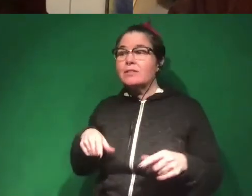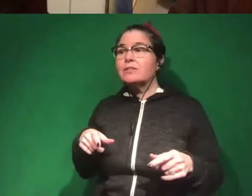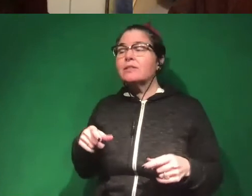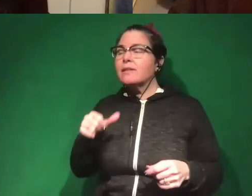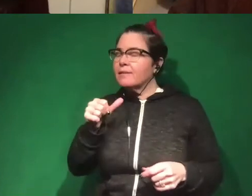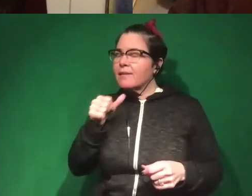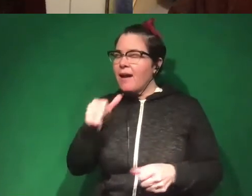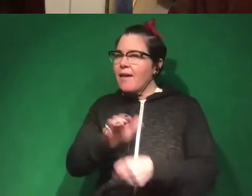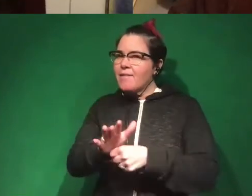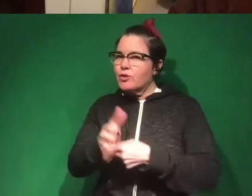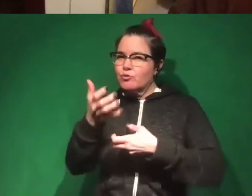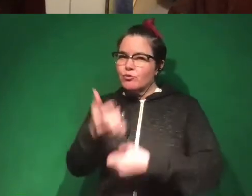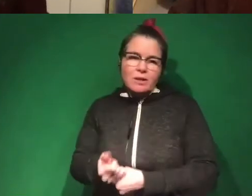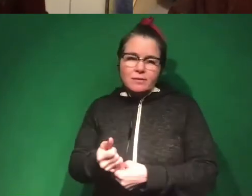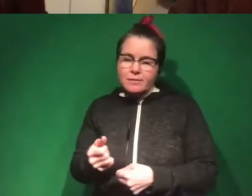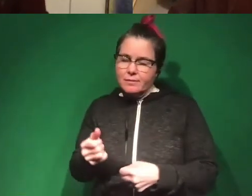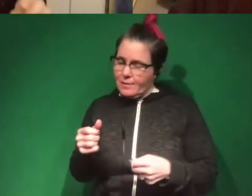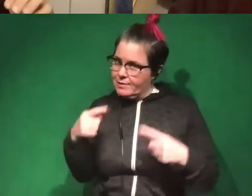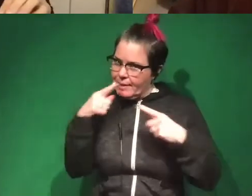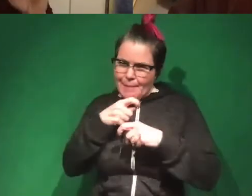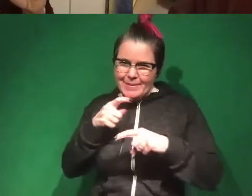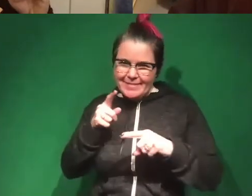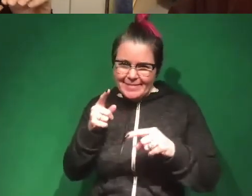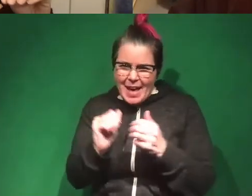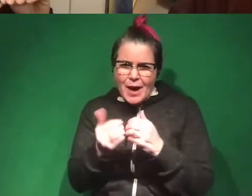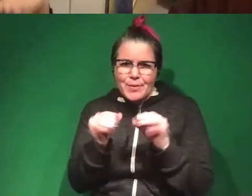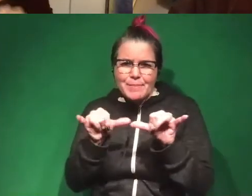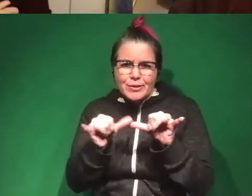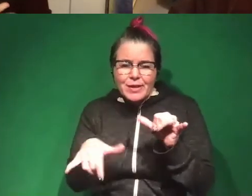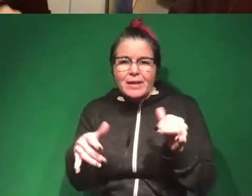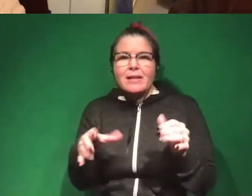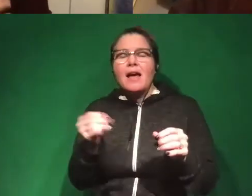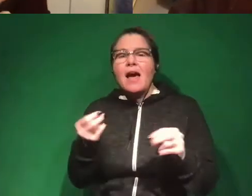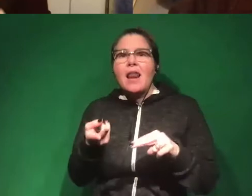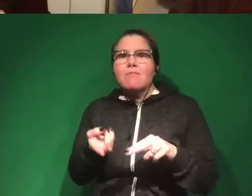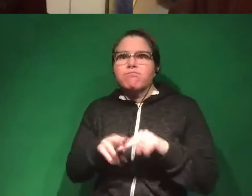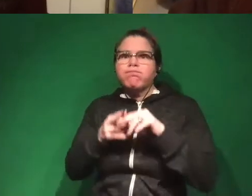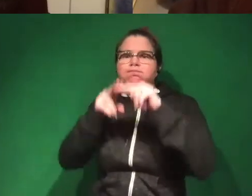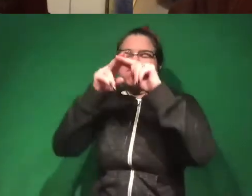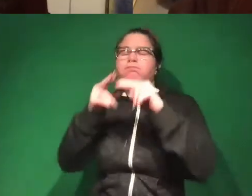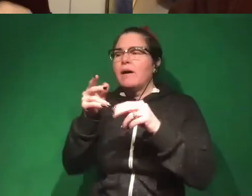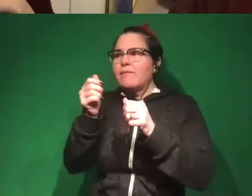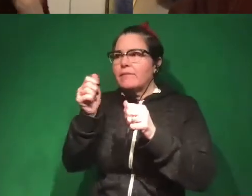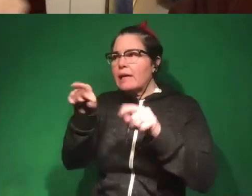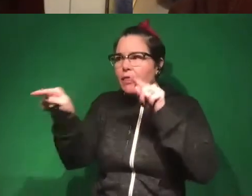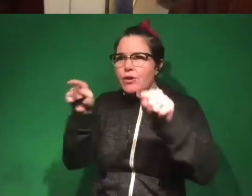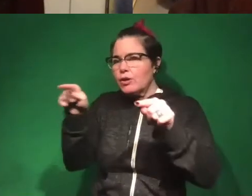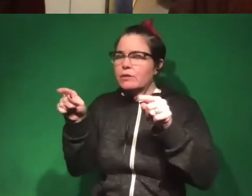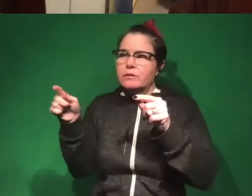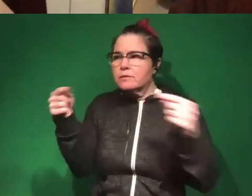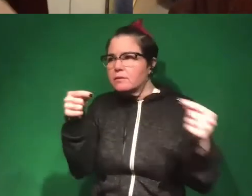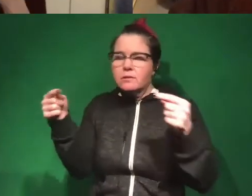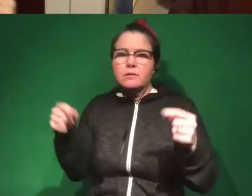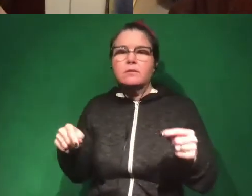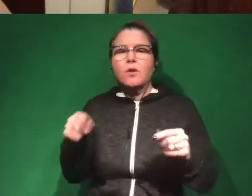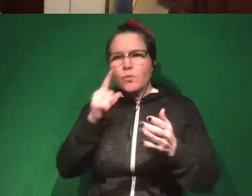trust, which my goodness is so complicated to measure, and escalation on the part of either side. And so a lot of research goes into